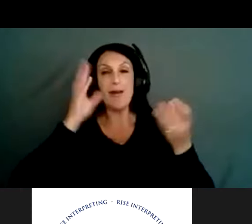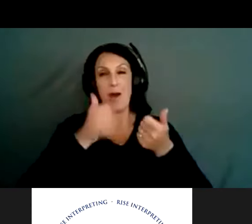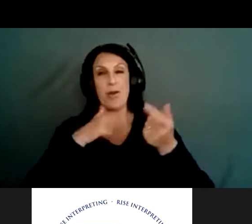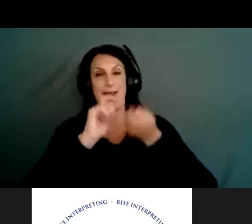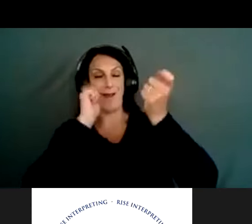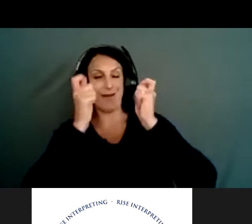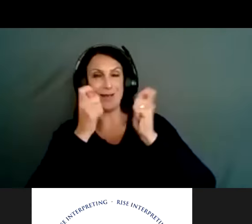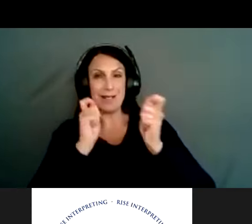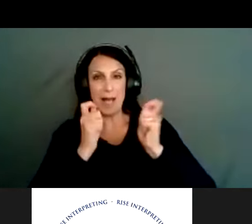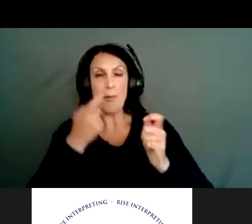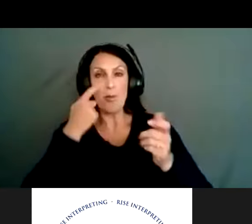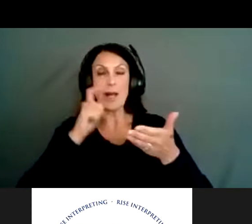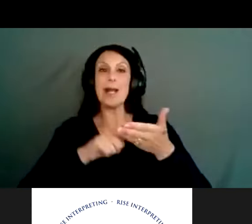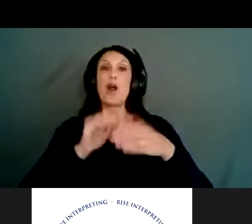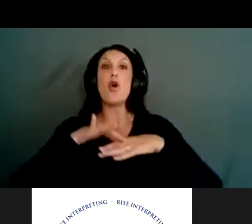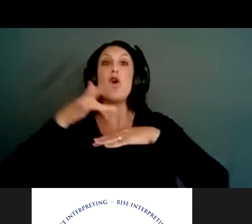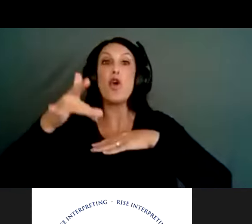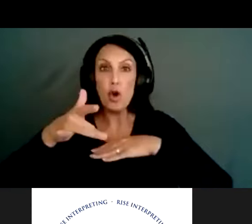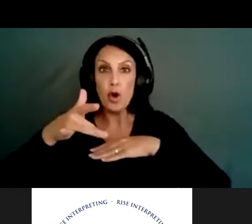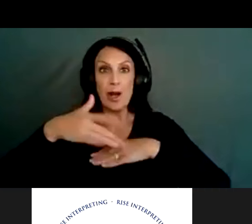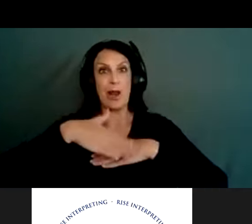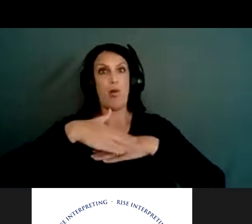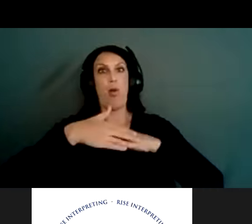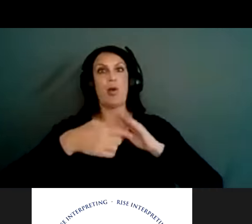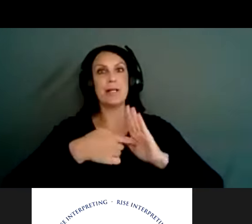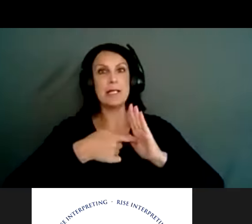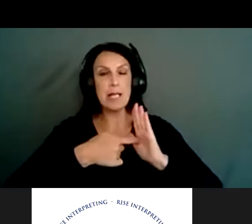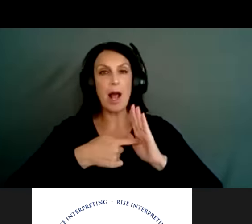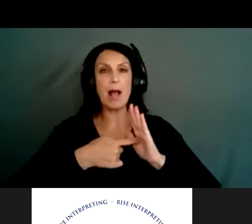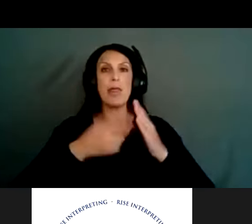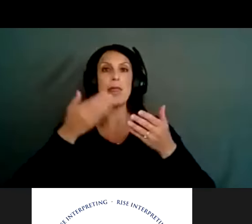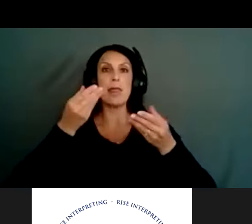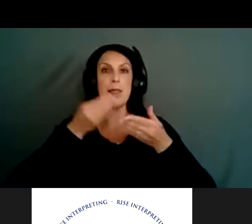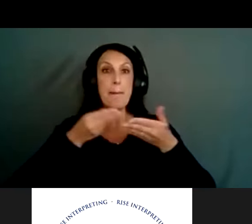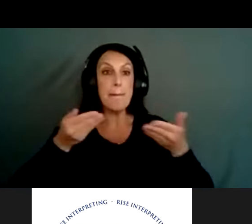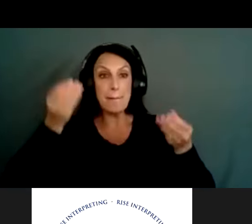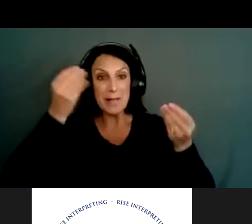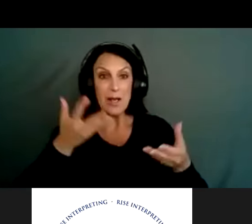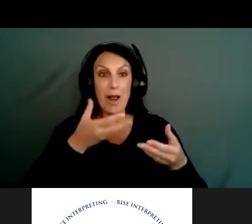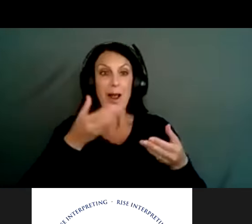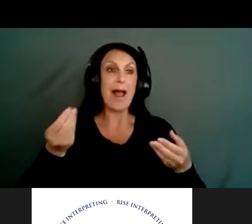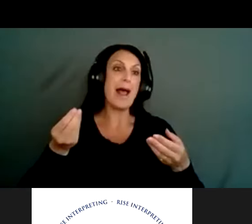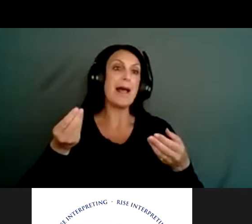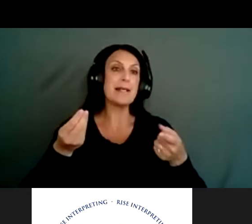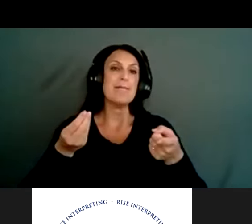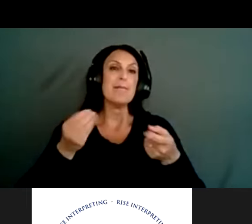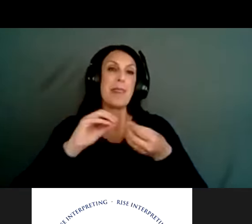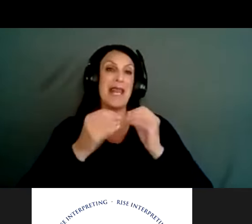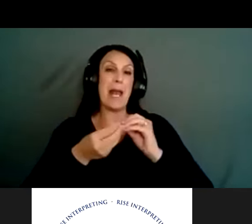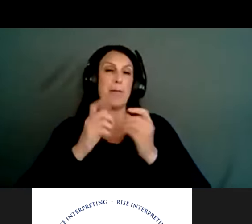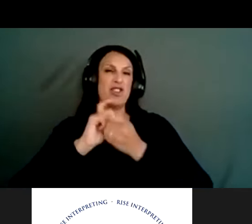recognize warning signs, where to go, and the materials. And I apologize, these numbers aren't updated. But we